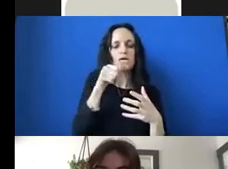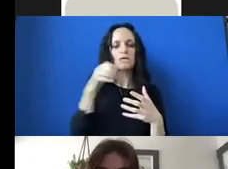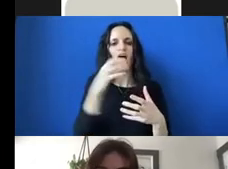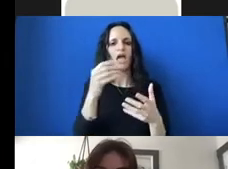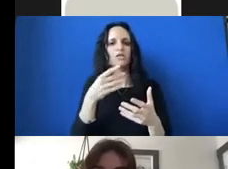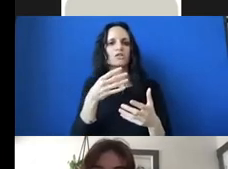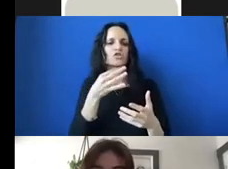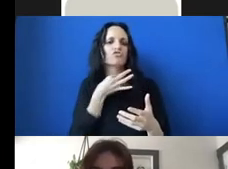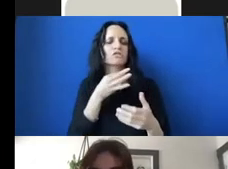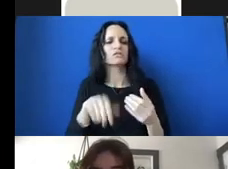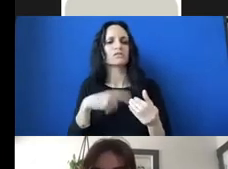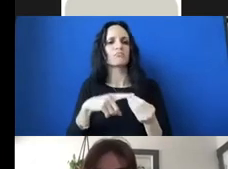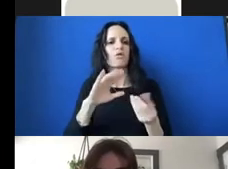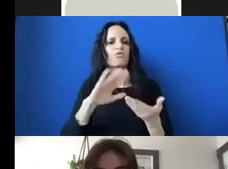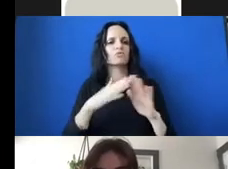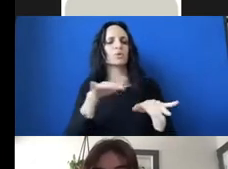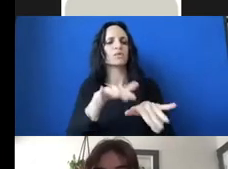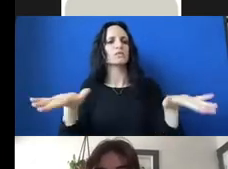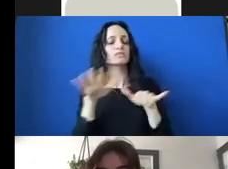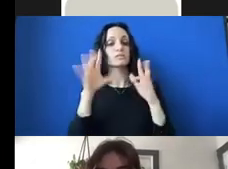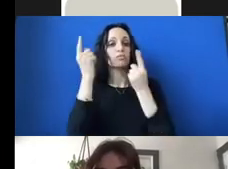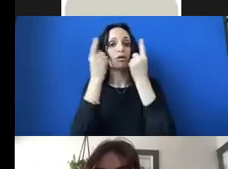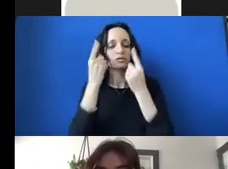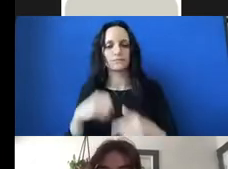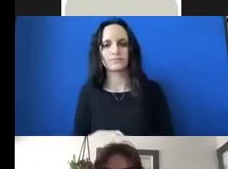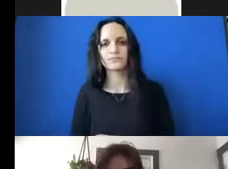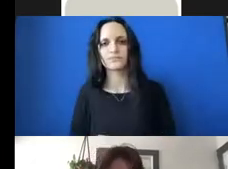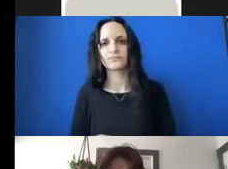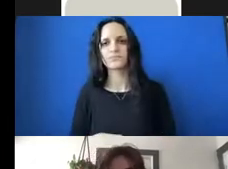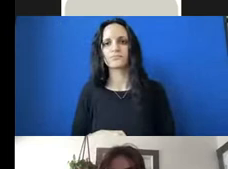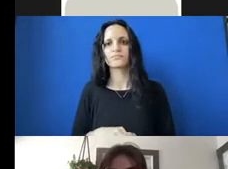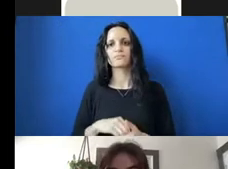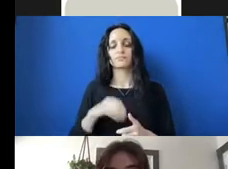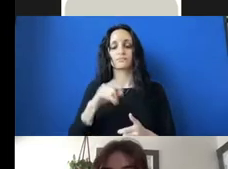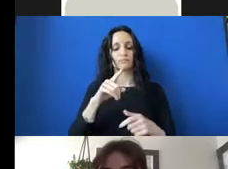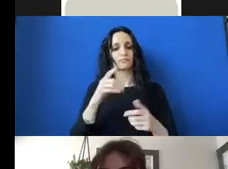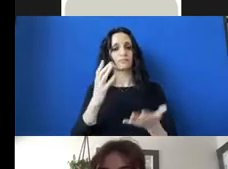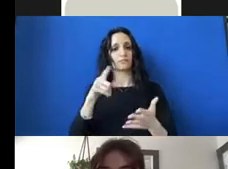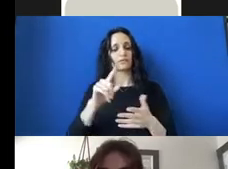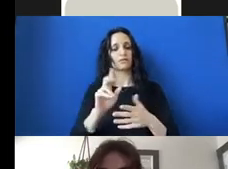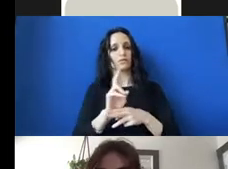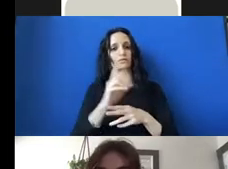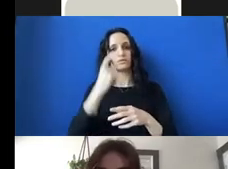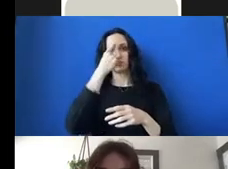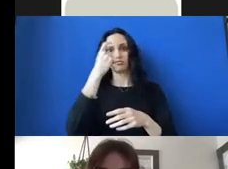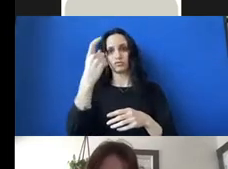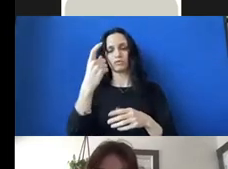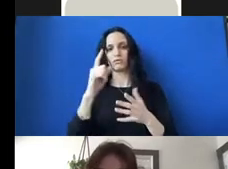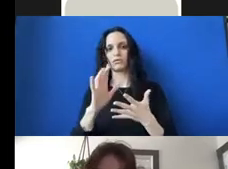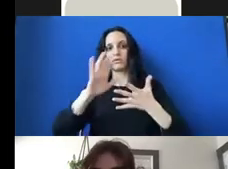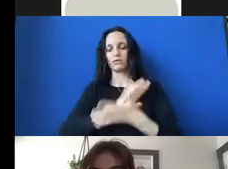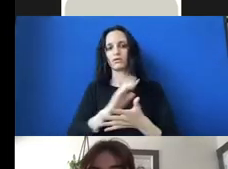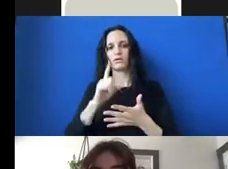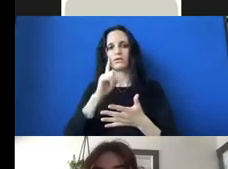also a lot of these dreams that use the medium of a dream as a disguise for social and political